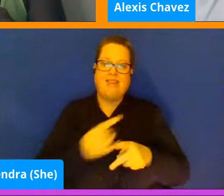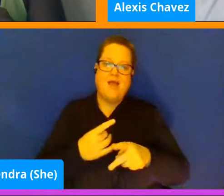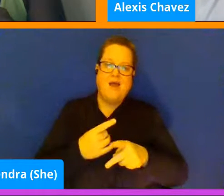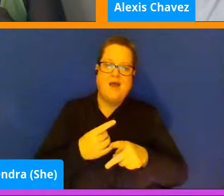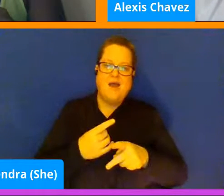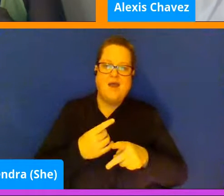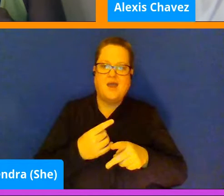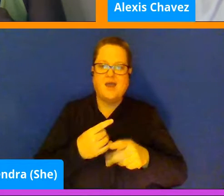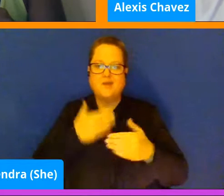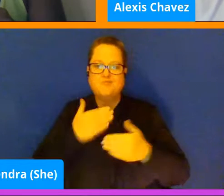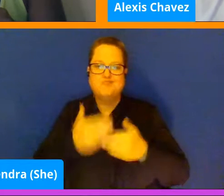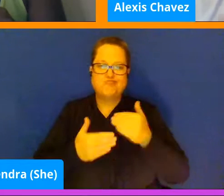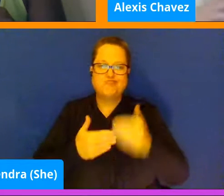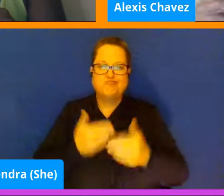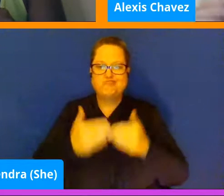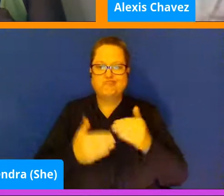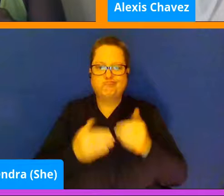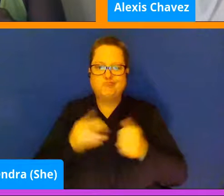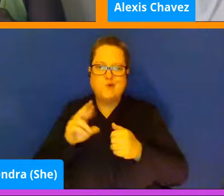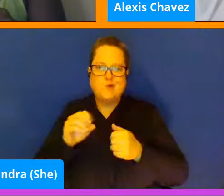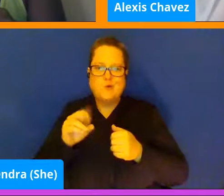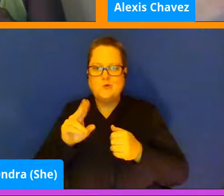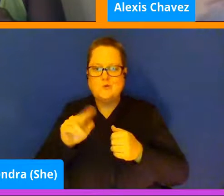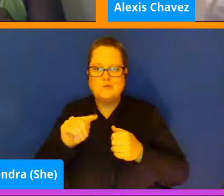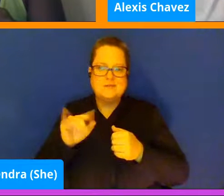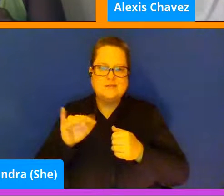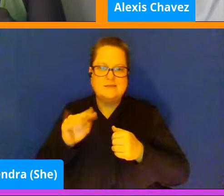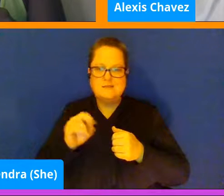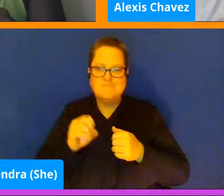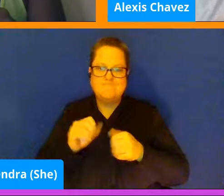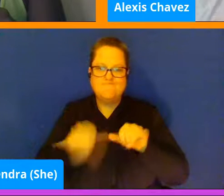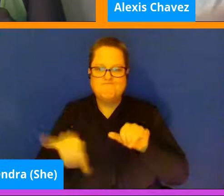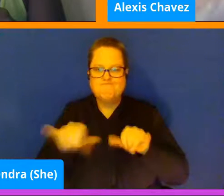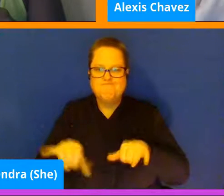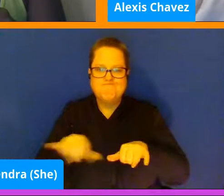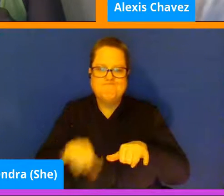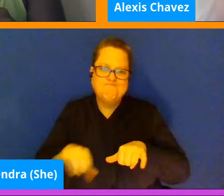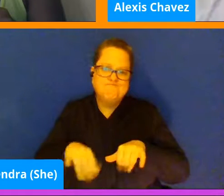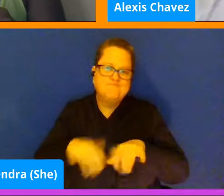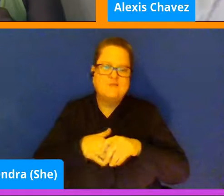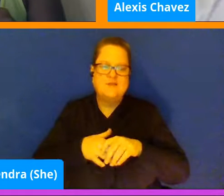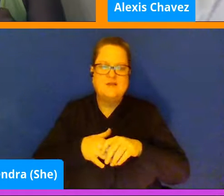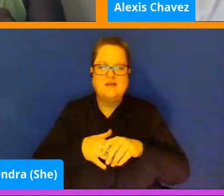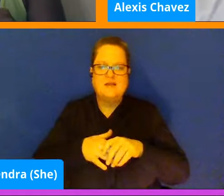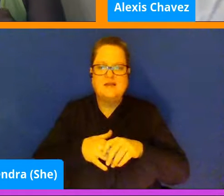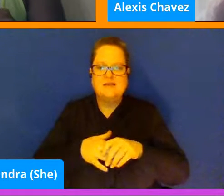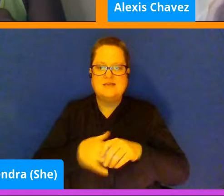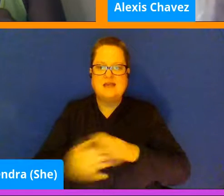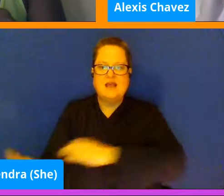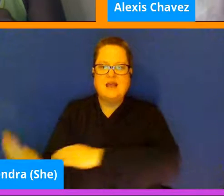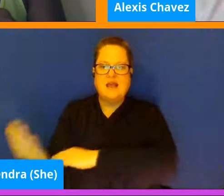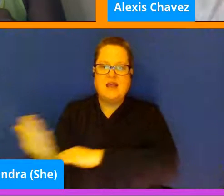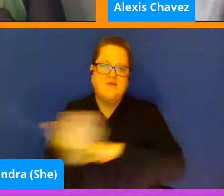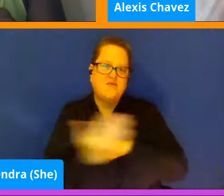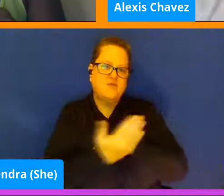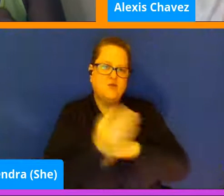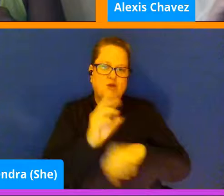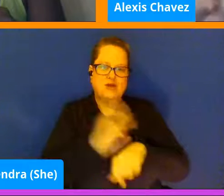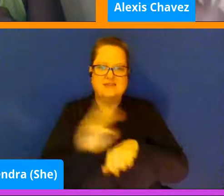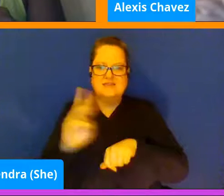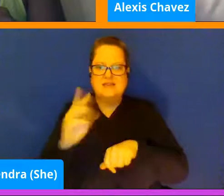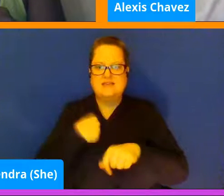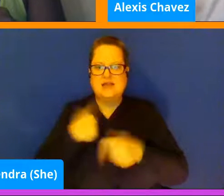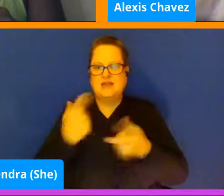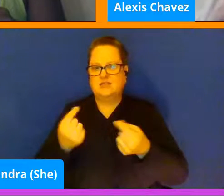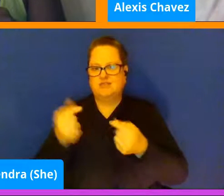a routine, have some people that say, okay, every morning, 6am, this is what I do. 8am,